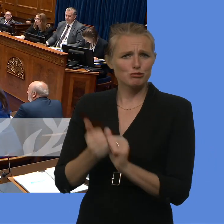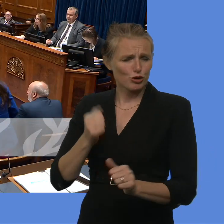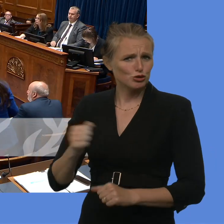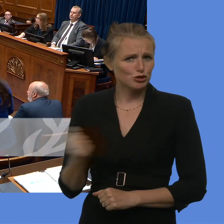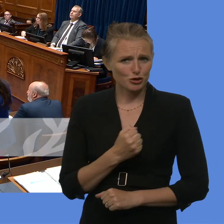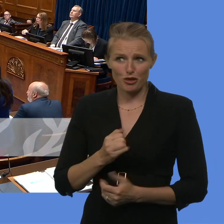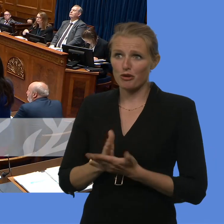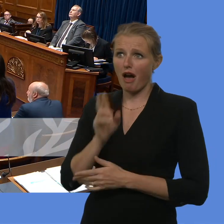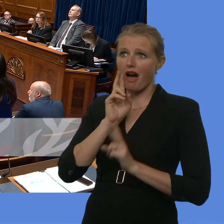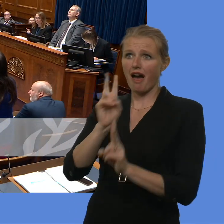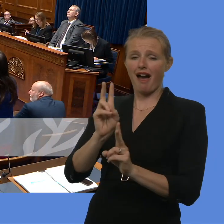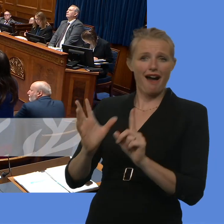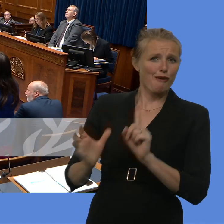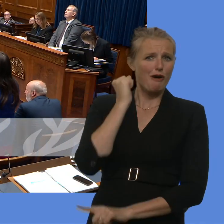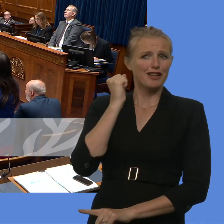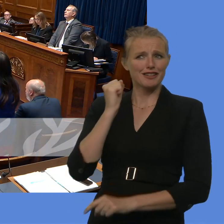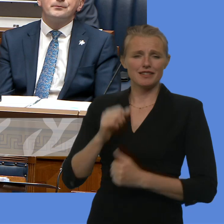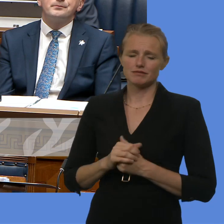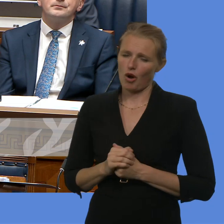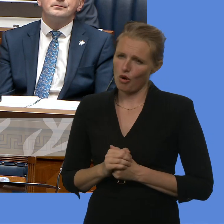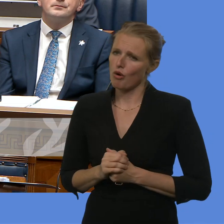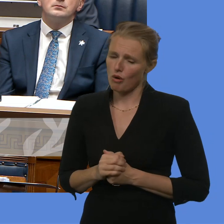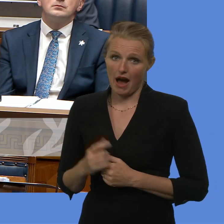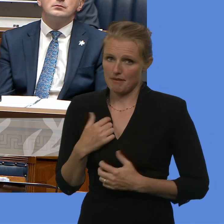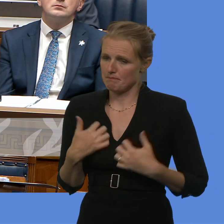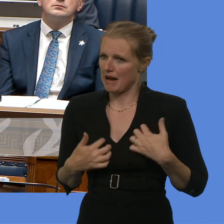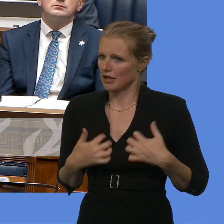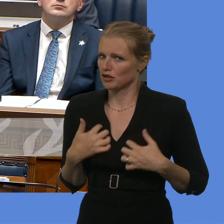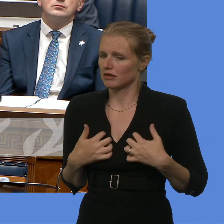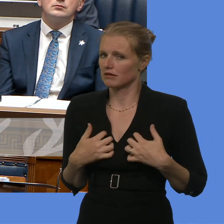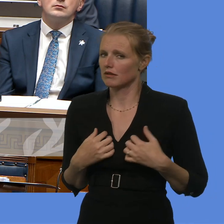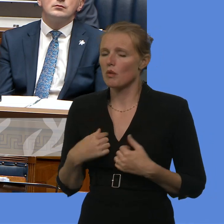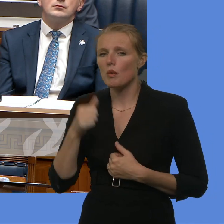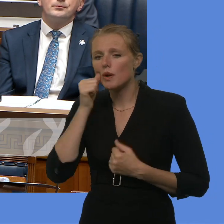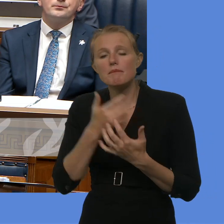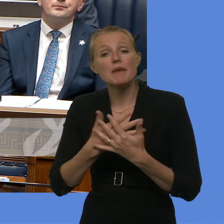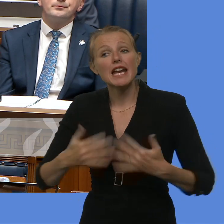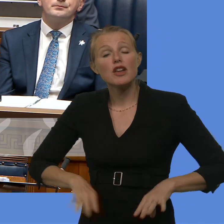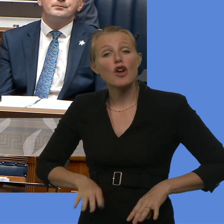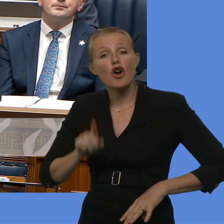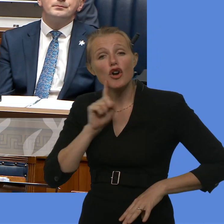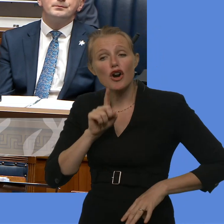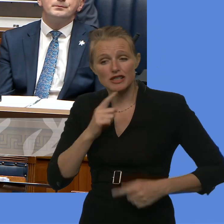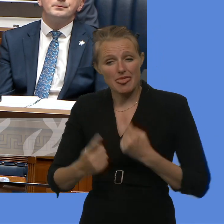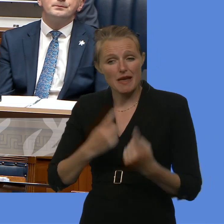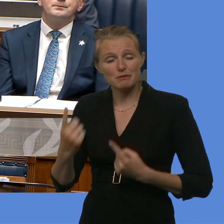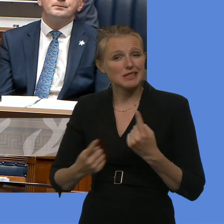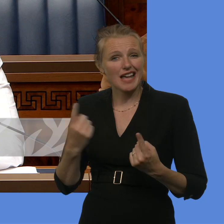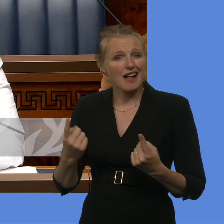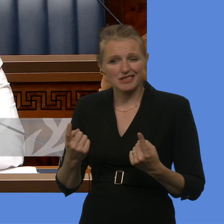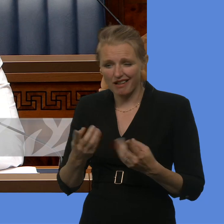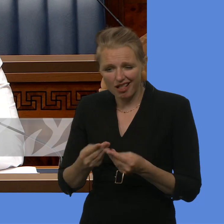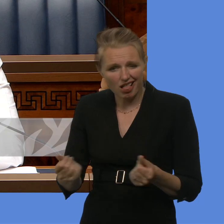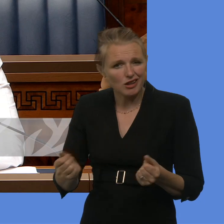Thank you, Mr Speaker. Absolutely. It's something I'm very passionate about. We know that many, many young girls fall out of playing